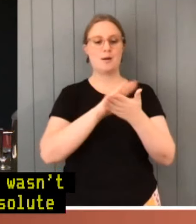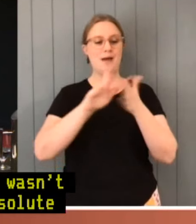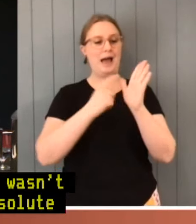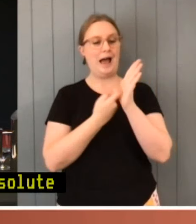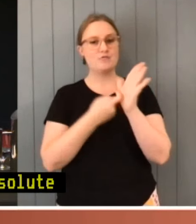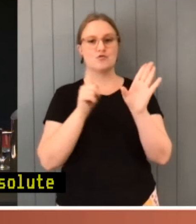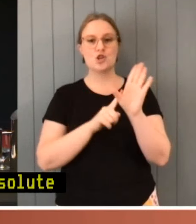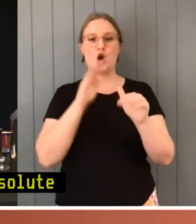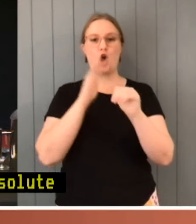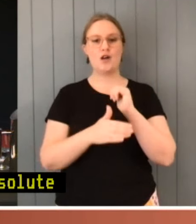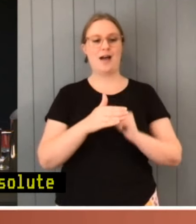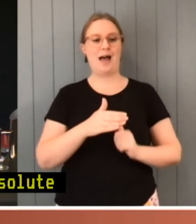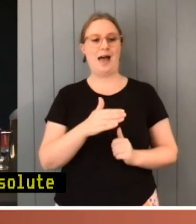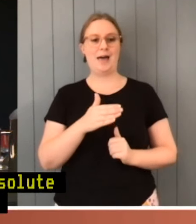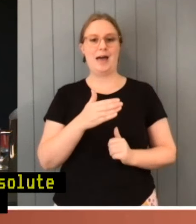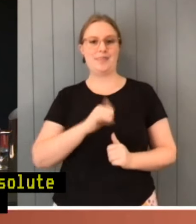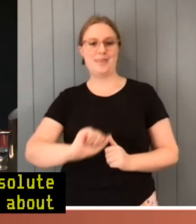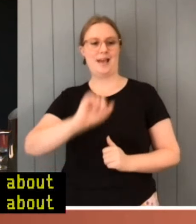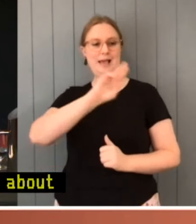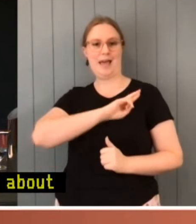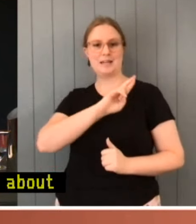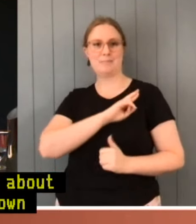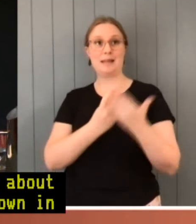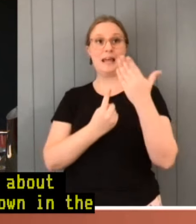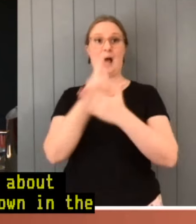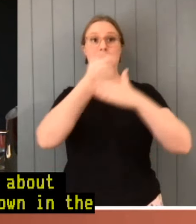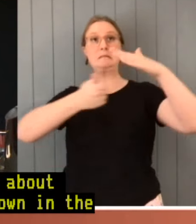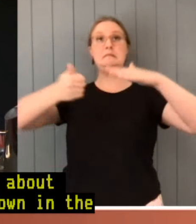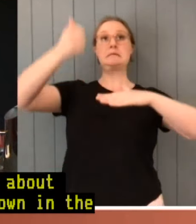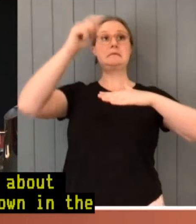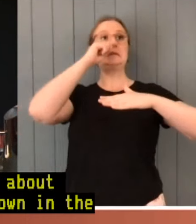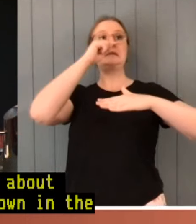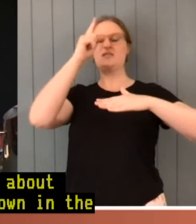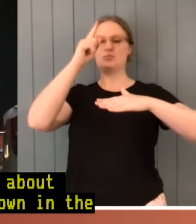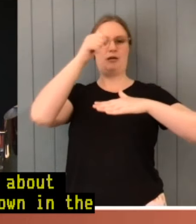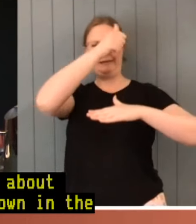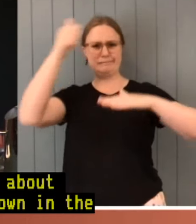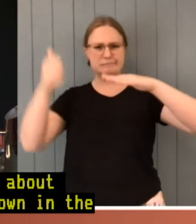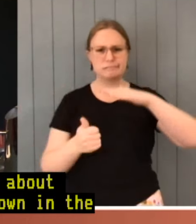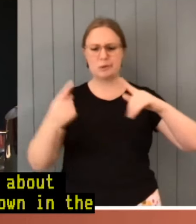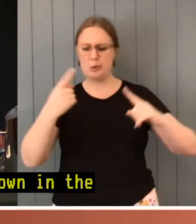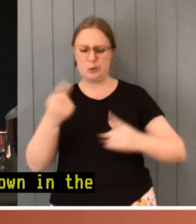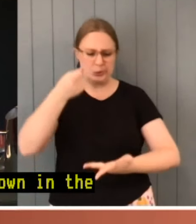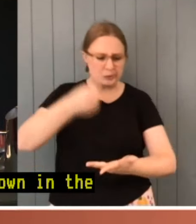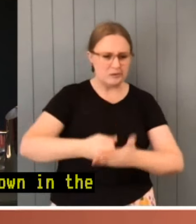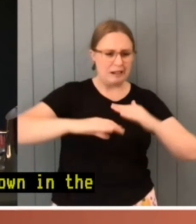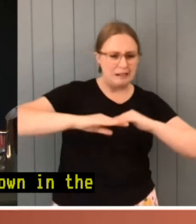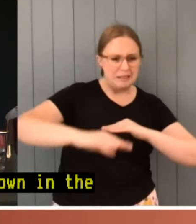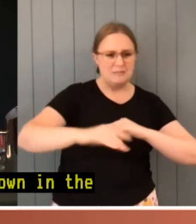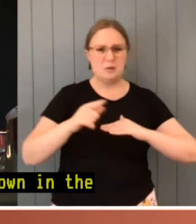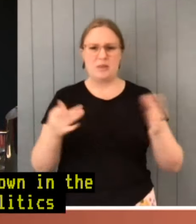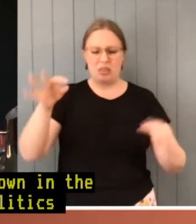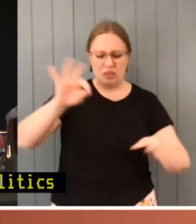down in the swamp of politics among the crocodiles and mosquitoes. And we went from mosquitoes to a